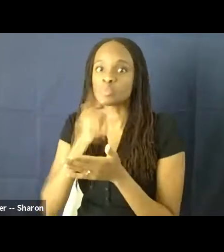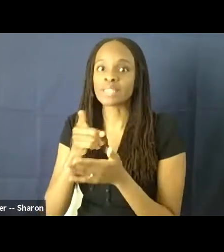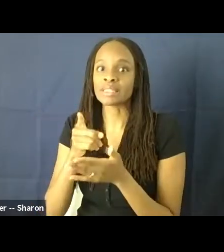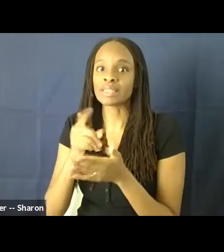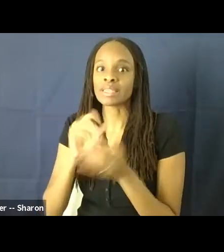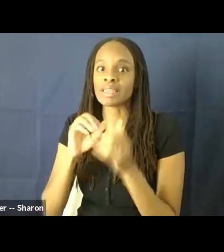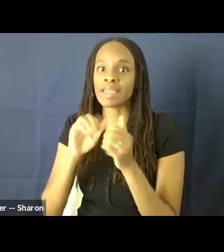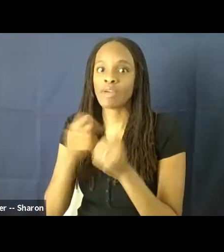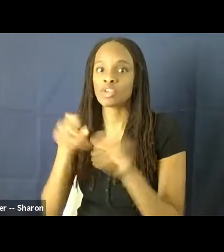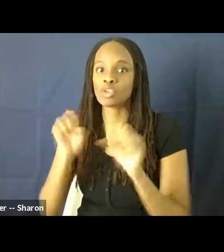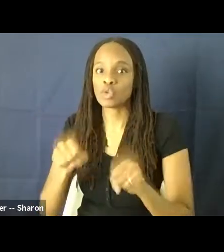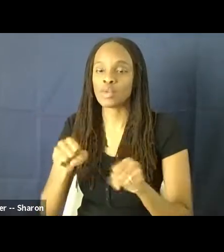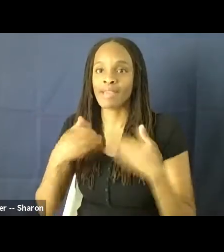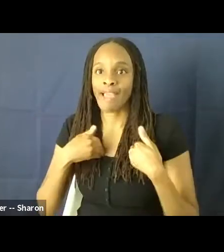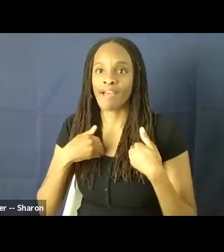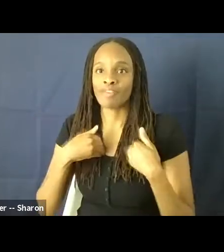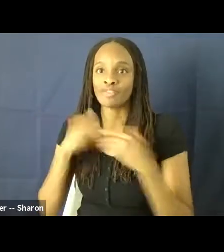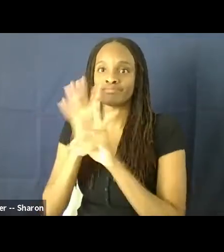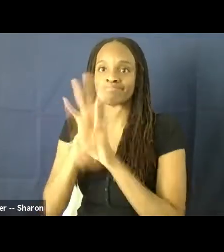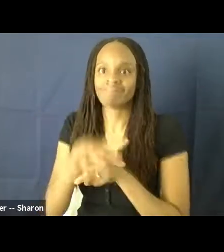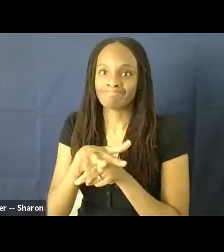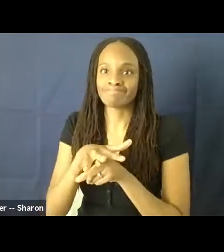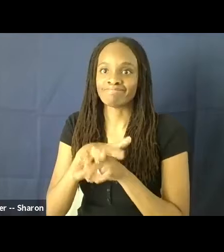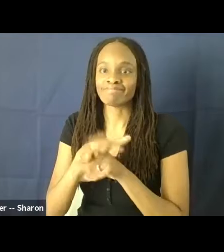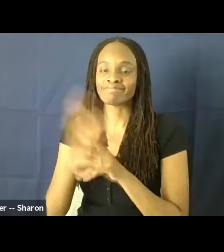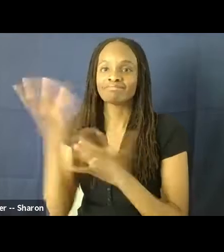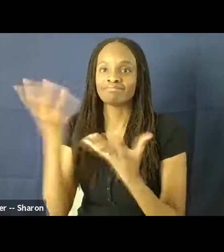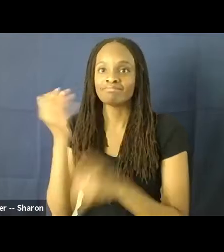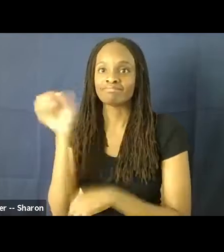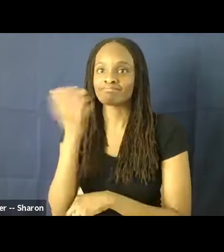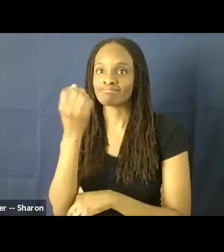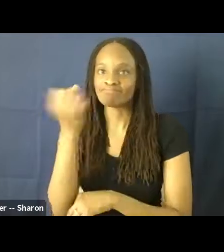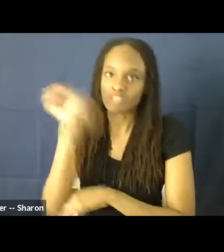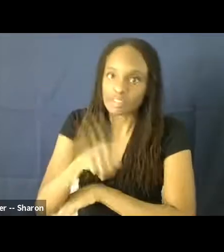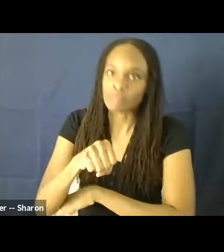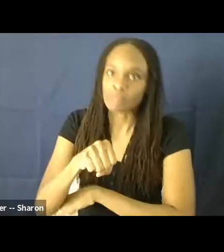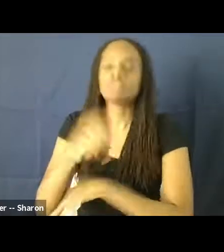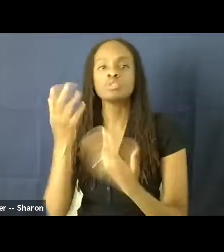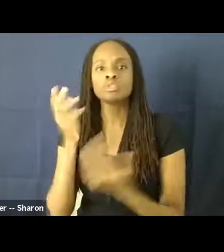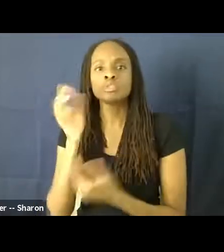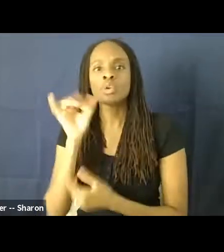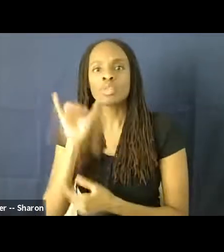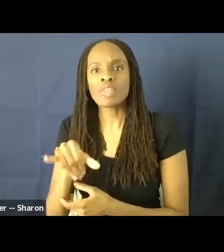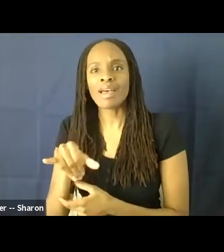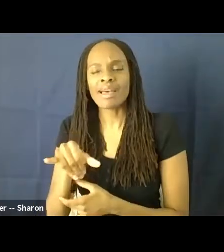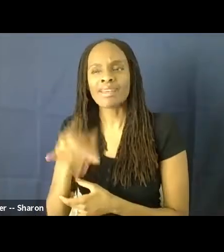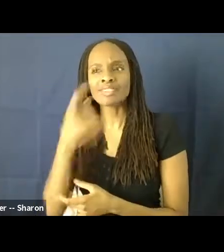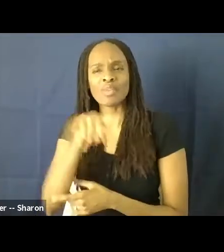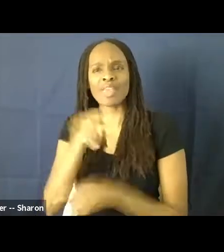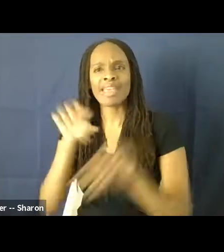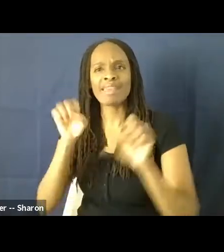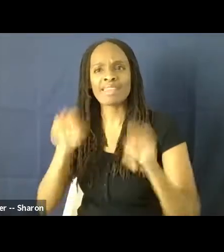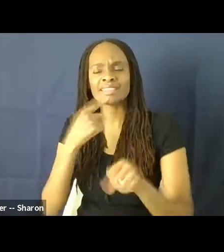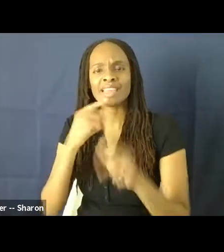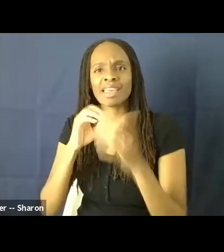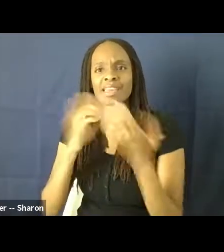of racial domination. And the production code is literally rules that are telling us how we can show images and what images